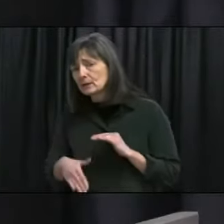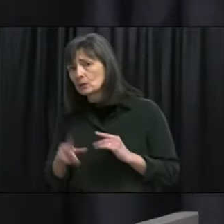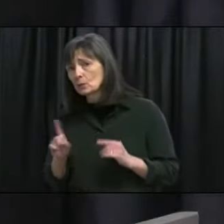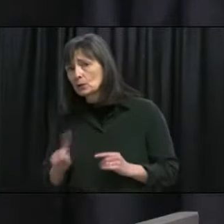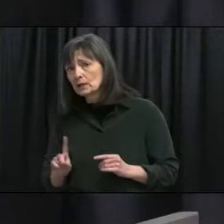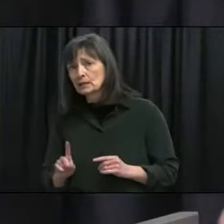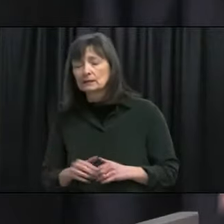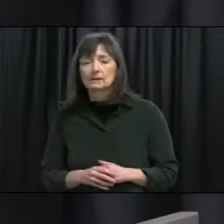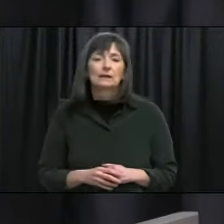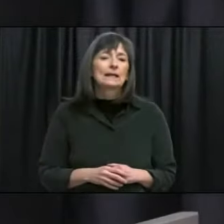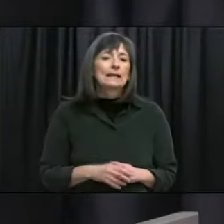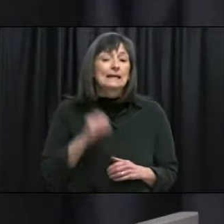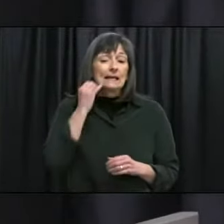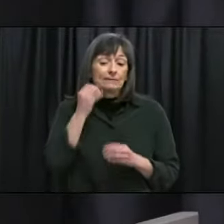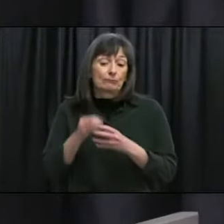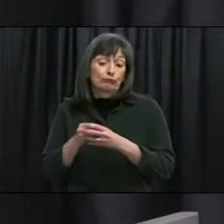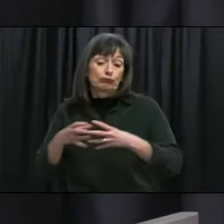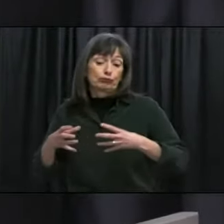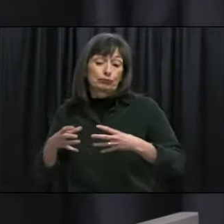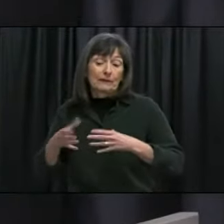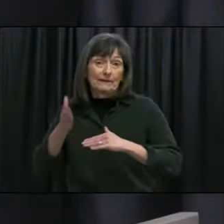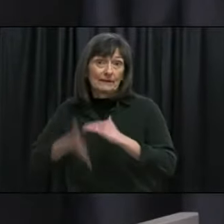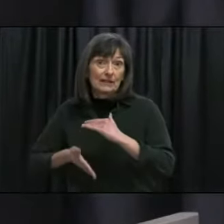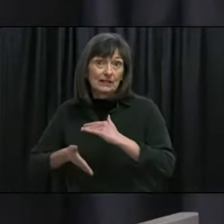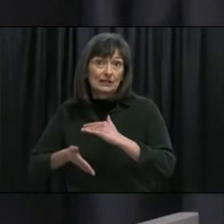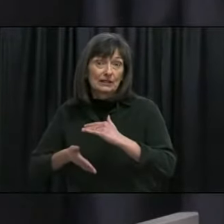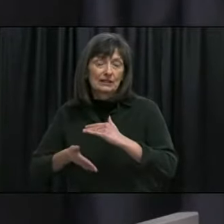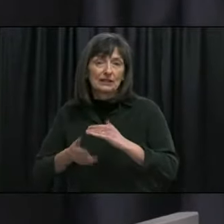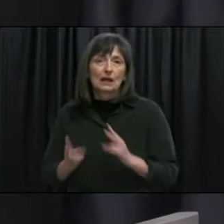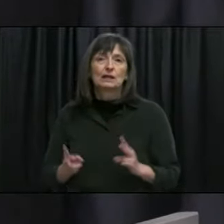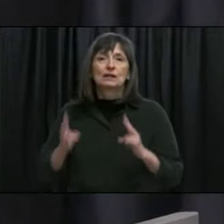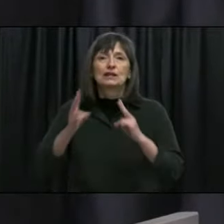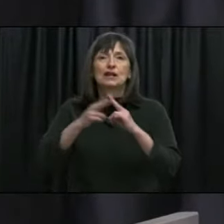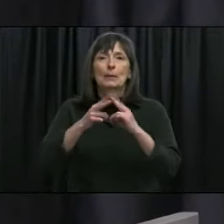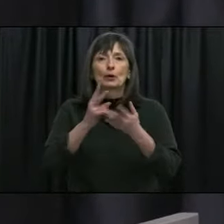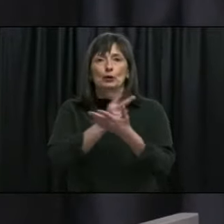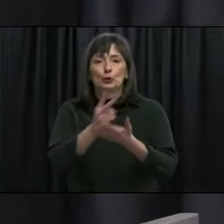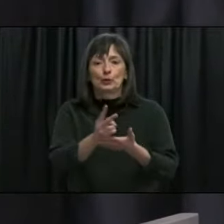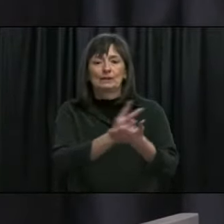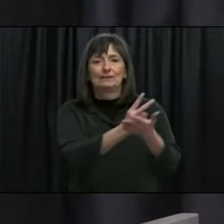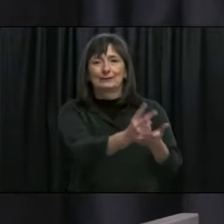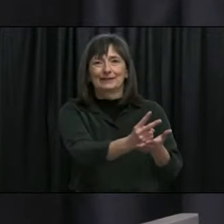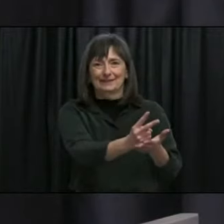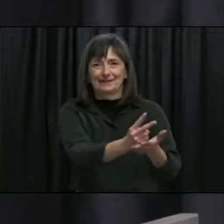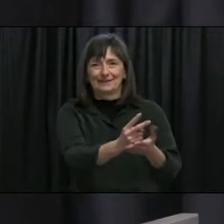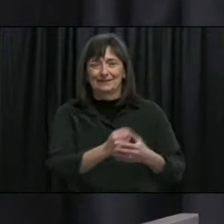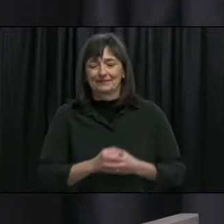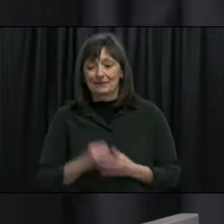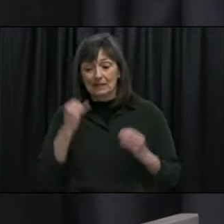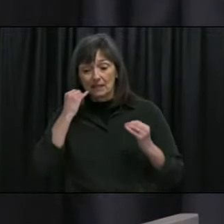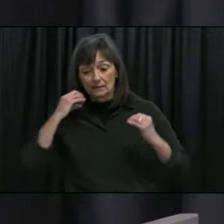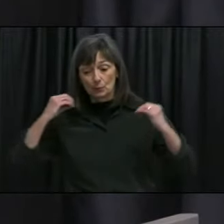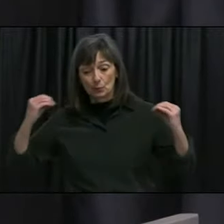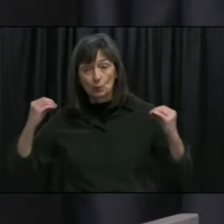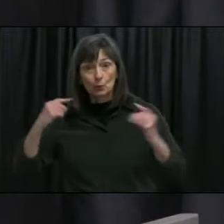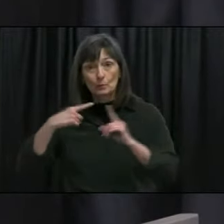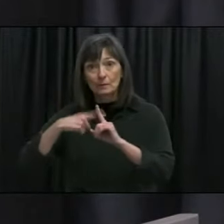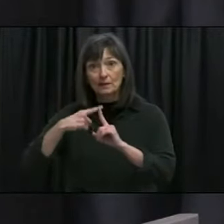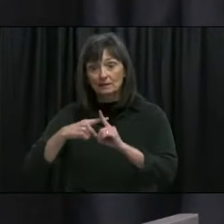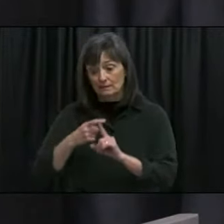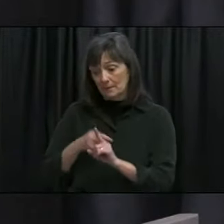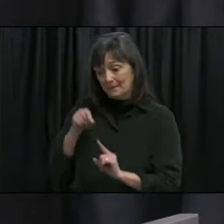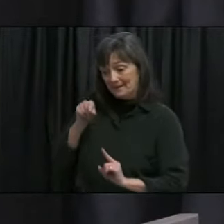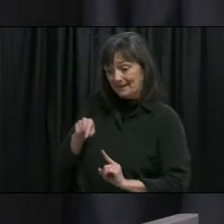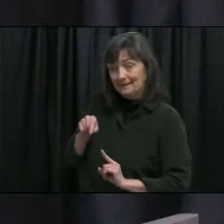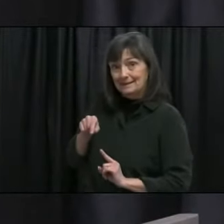determine an outbreak over when it's two times the incubation period so if we haven't seen a new case related to